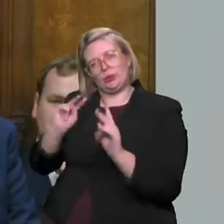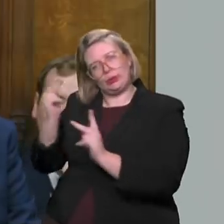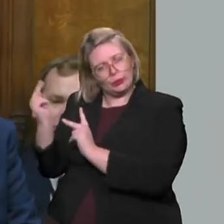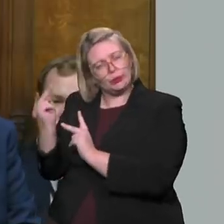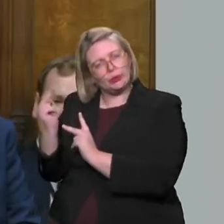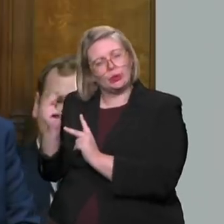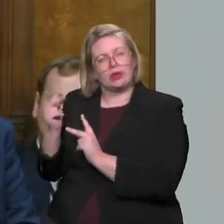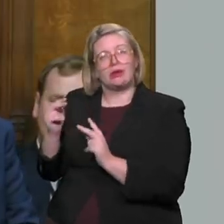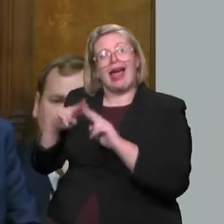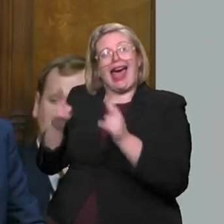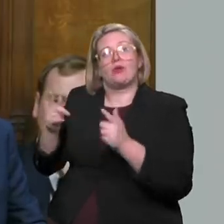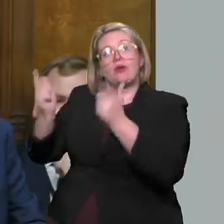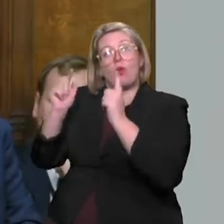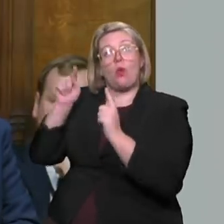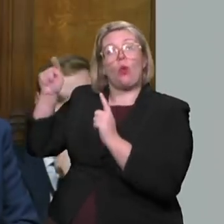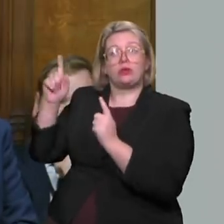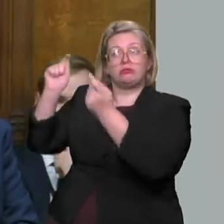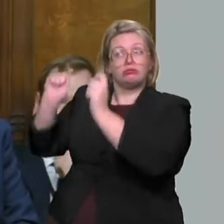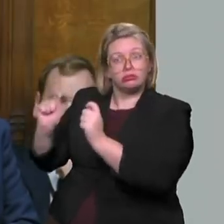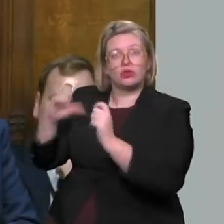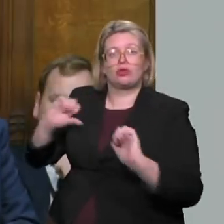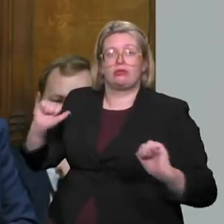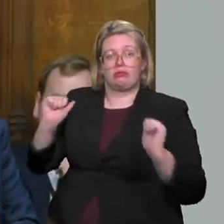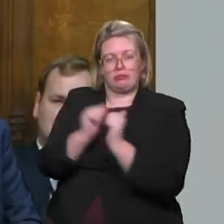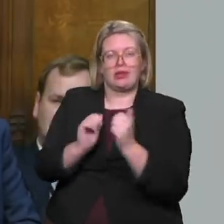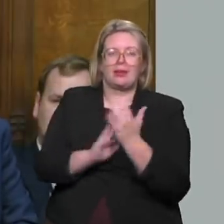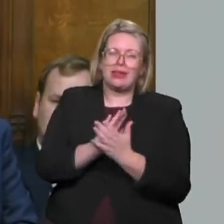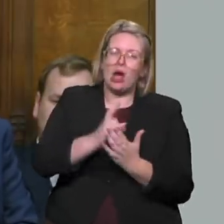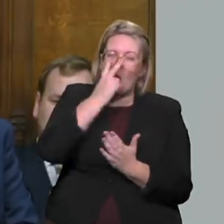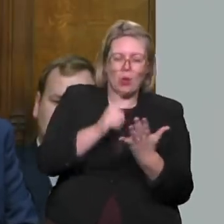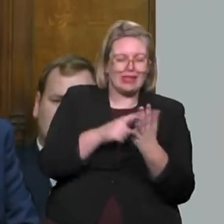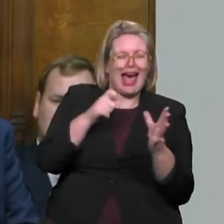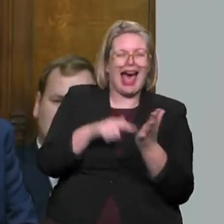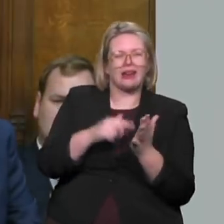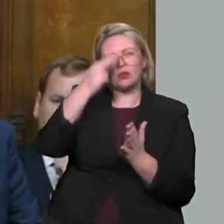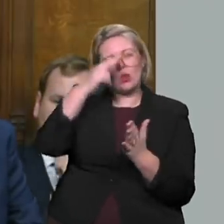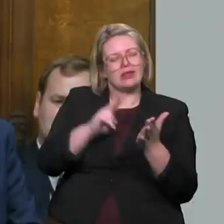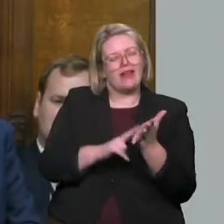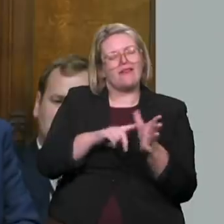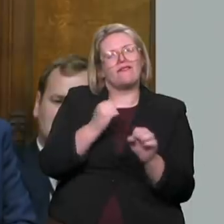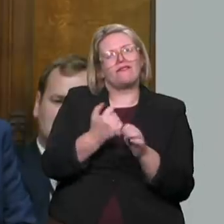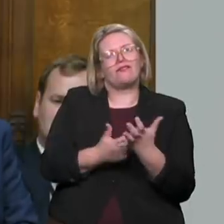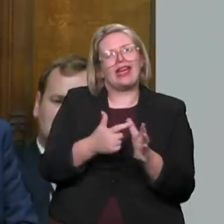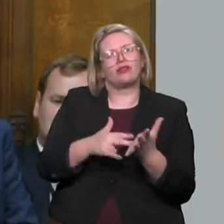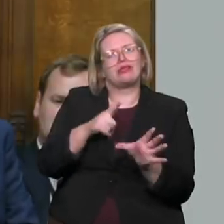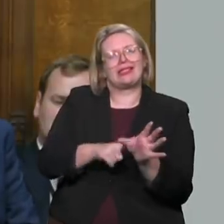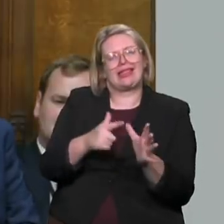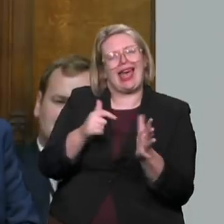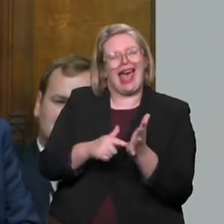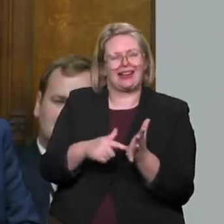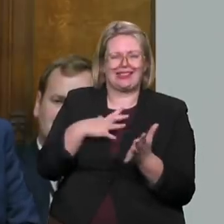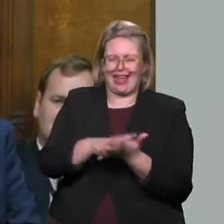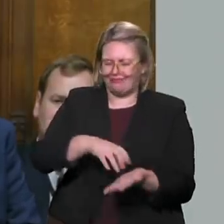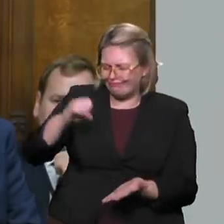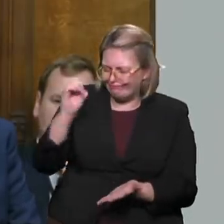should be adopted so that we can consign the Vagrancy Act to the history books forever, but give the police the powers